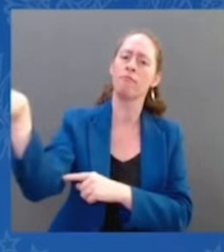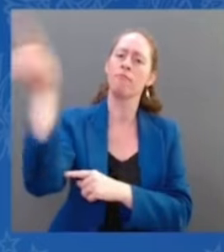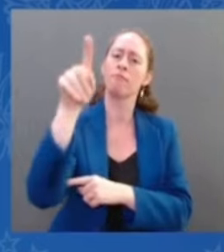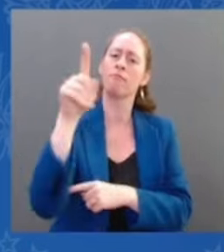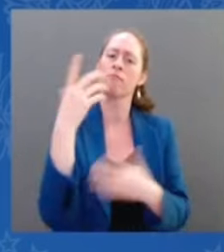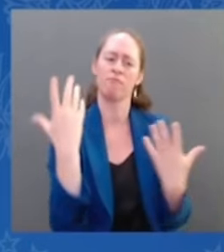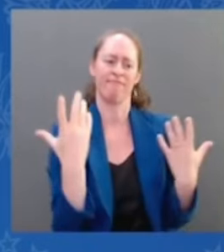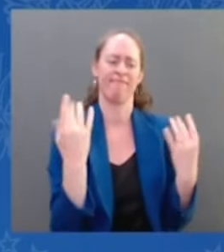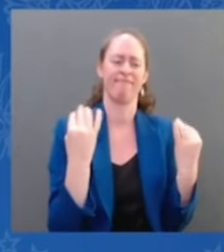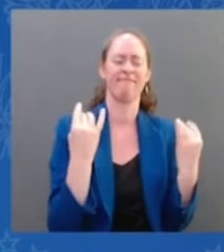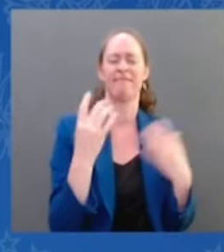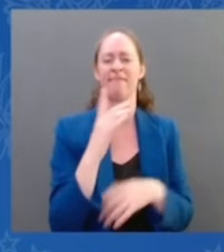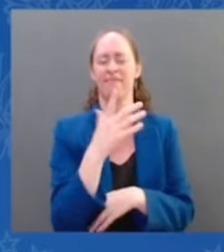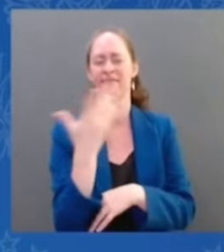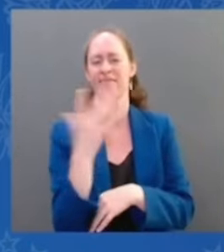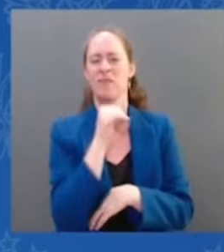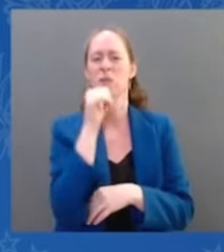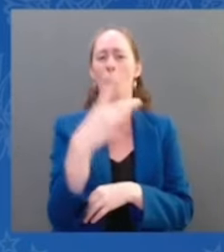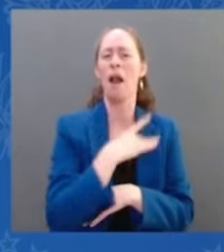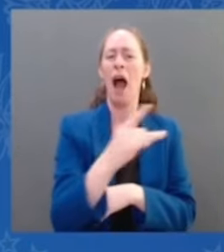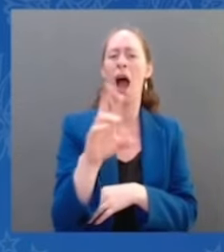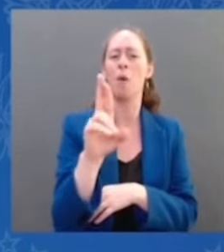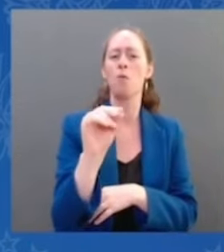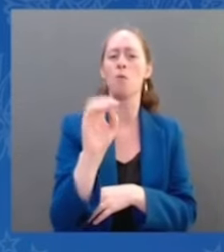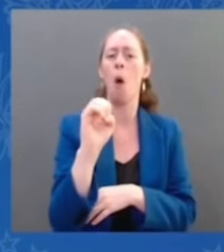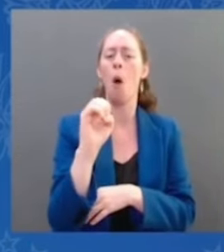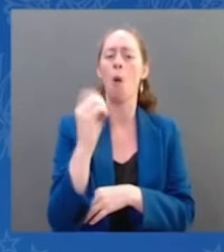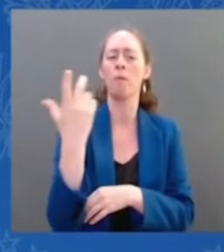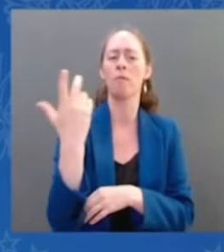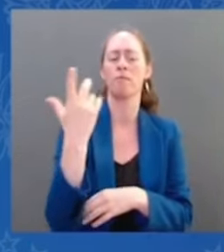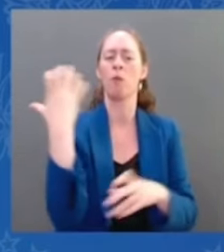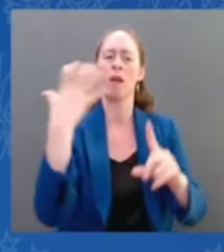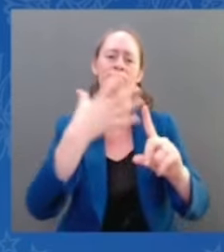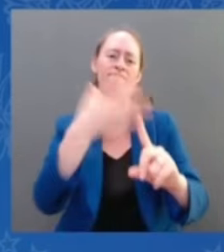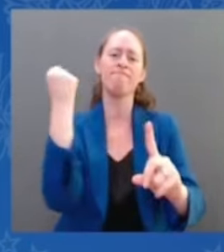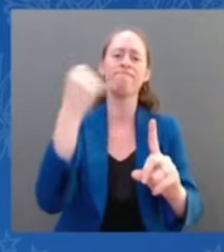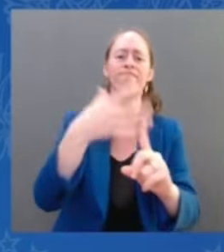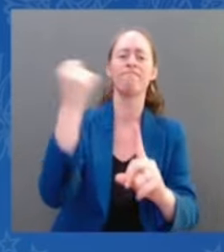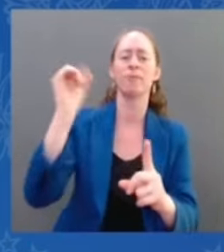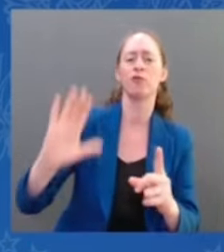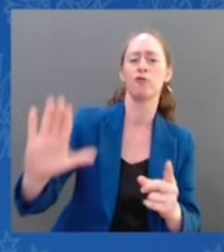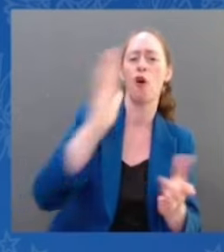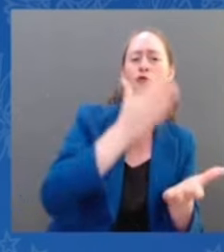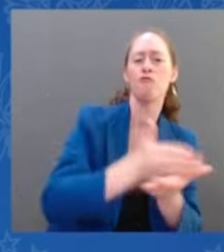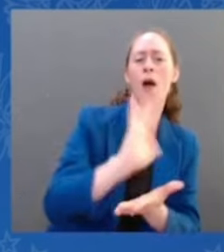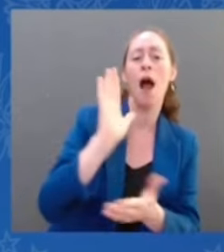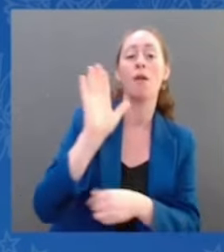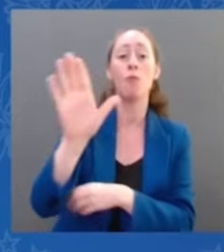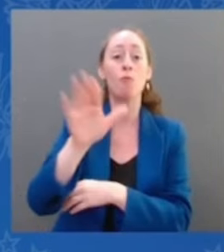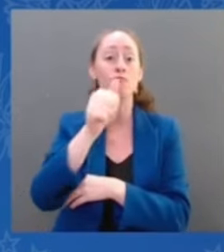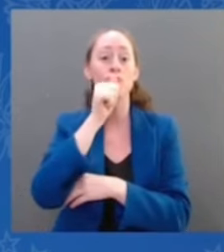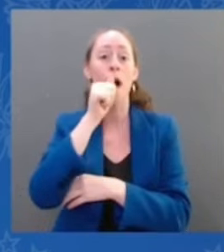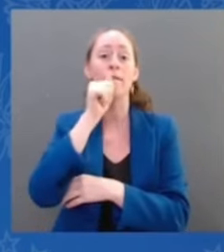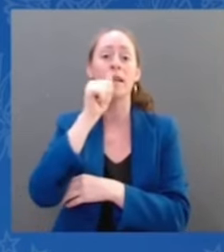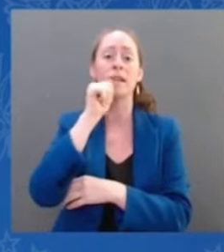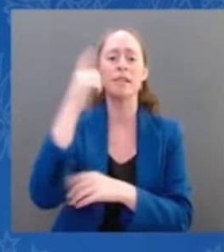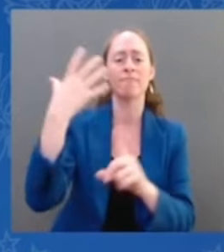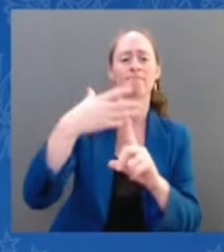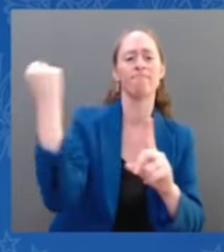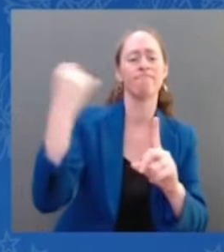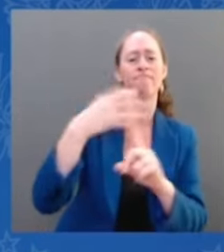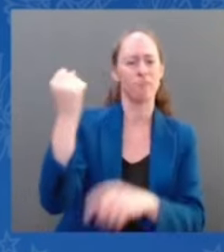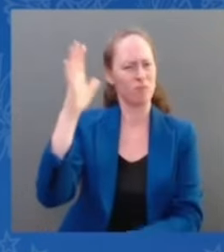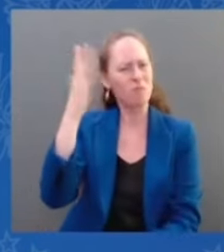has overruled Roe and Casey for one and only one reason, because it has always despised them. And now it has the votes to